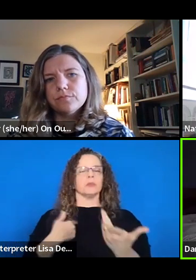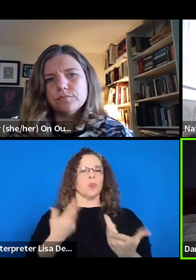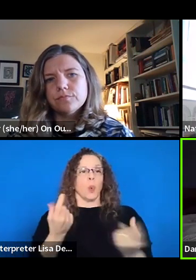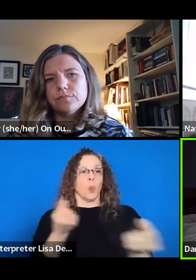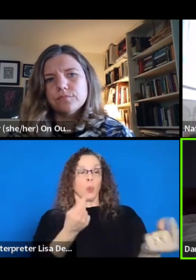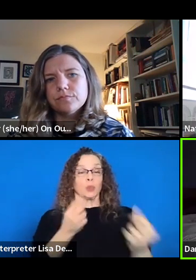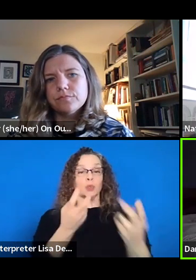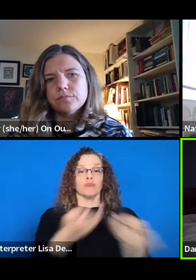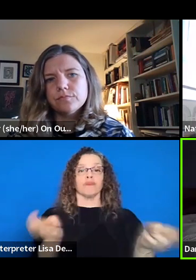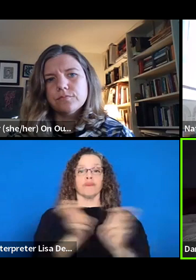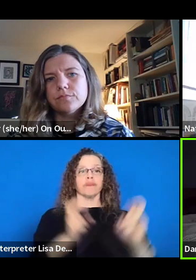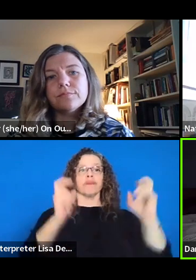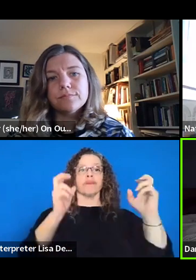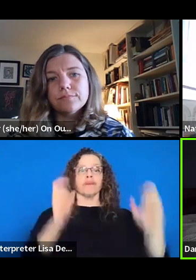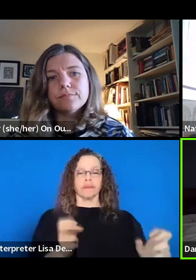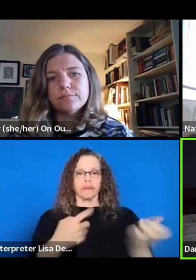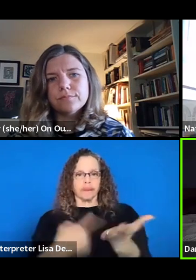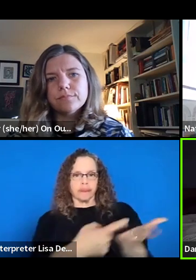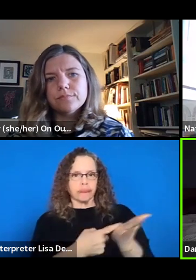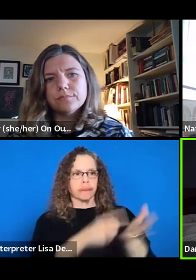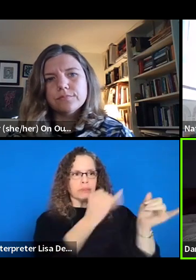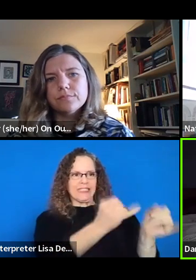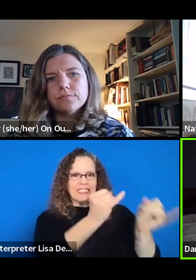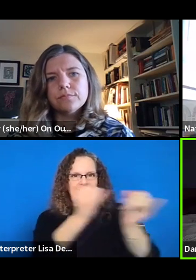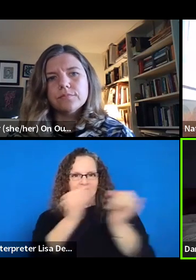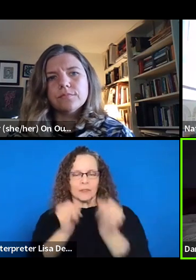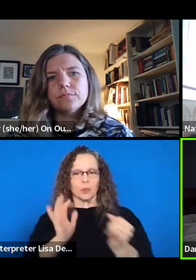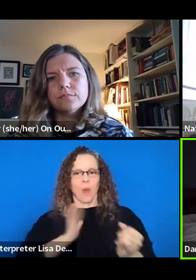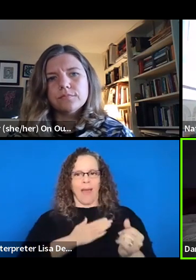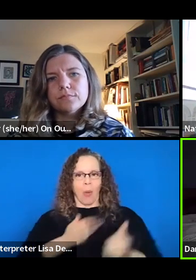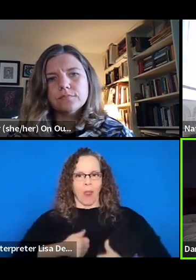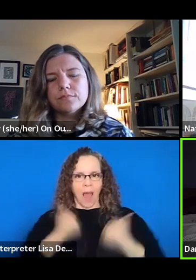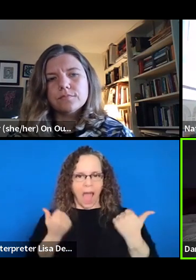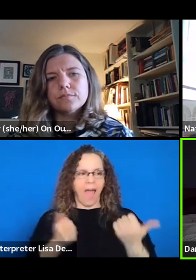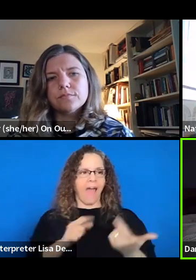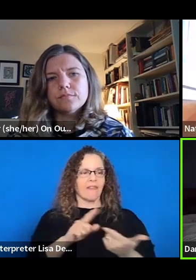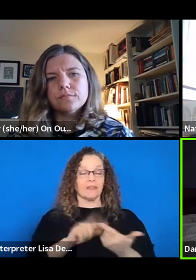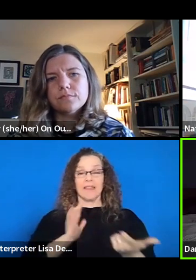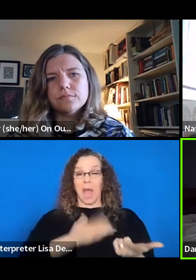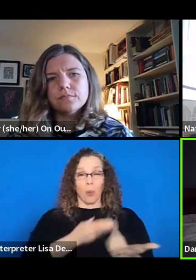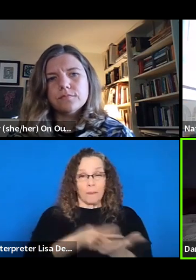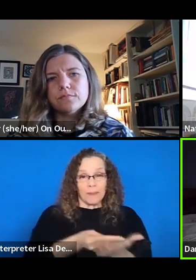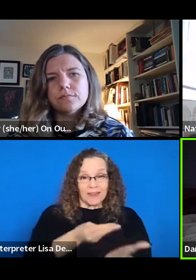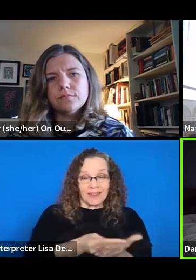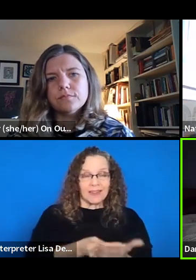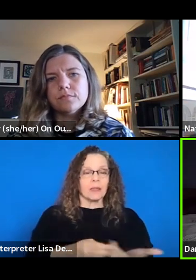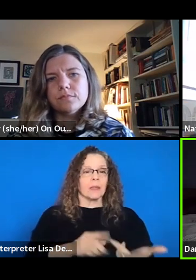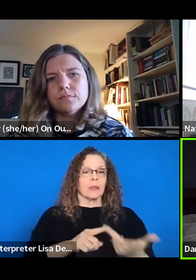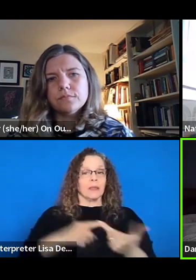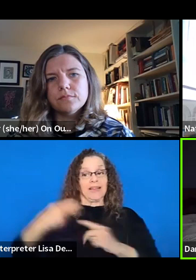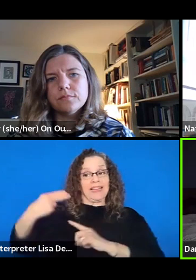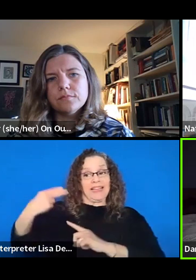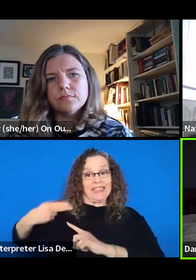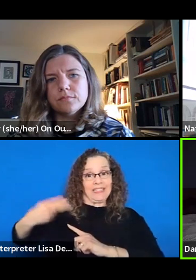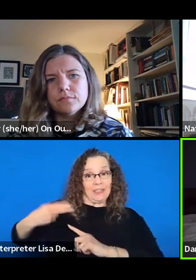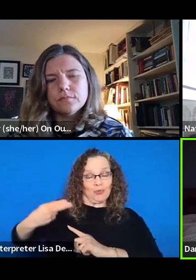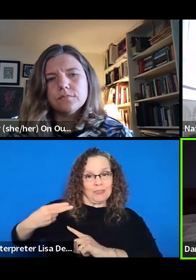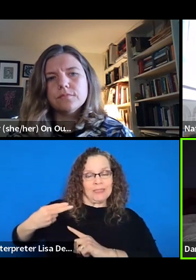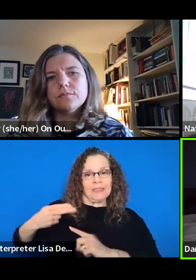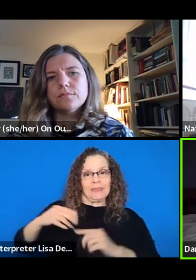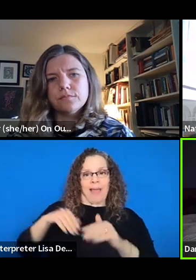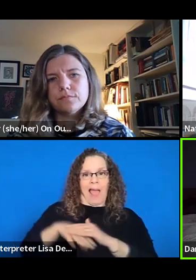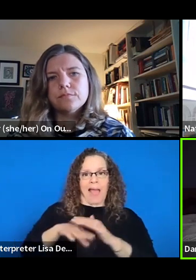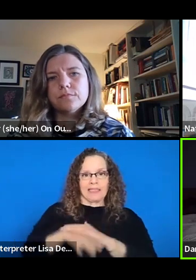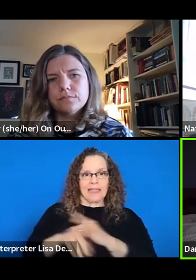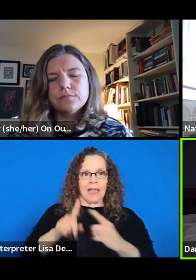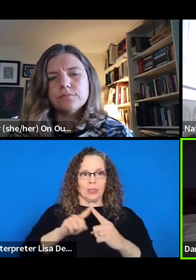we talked about our individual lives, where we were at with the jobs that we had, with the money that we had, um, historic, our, our historical access to like